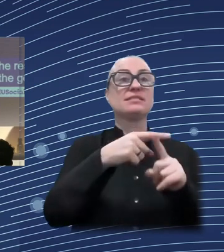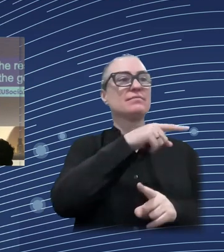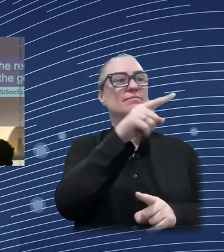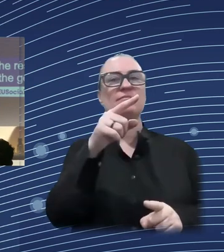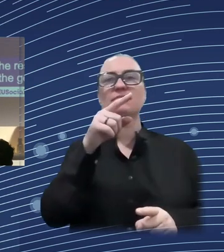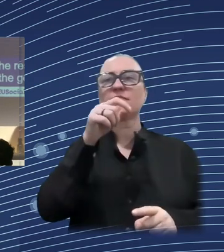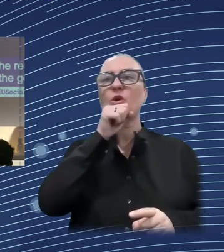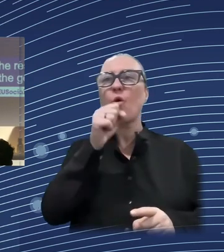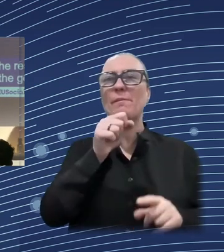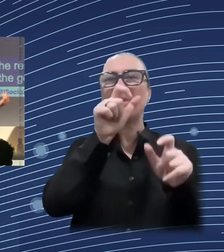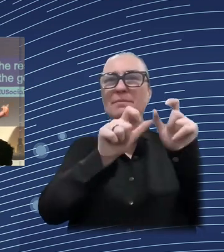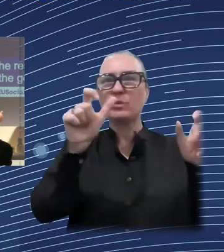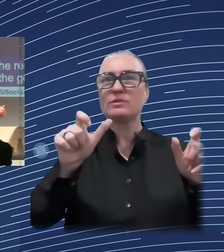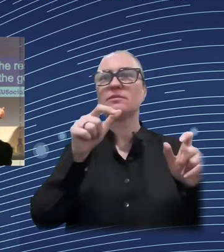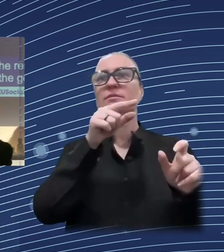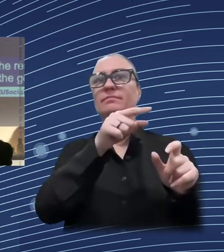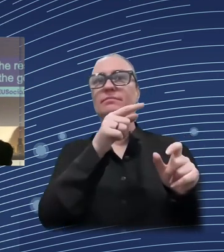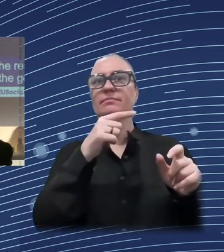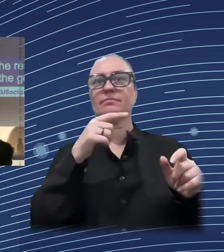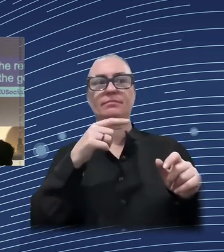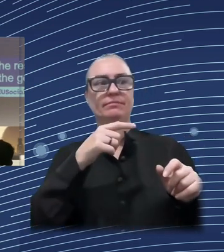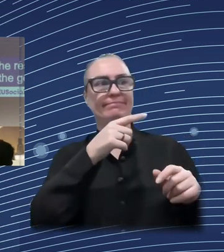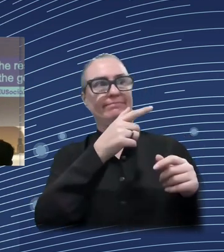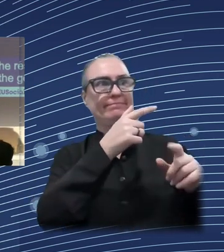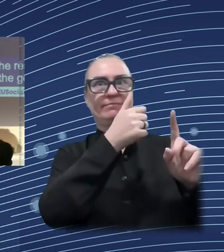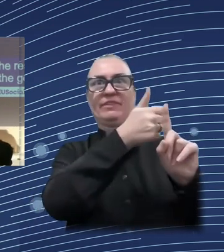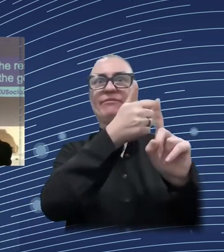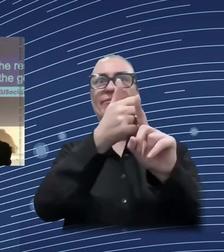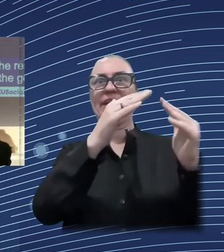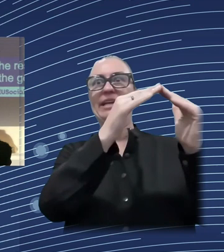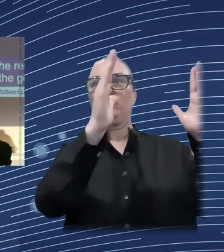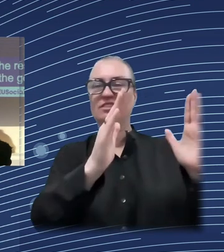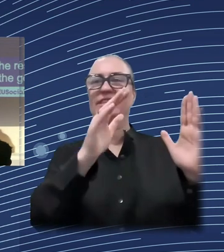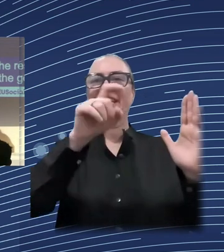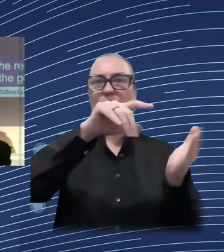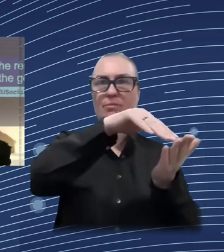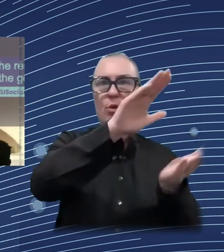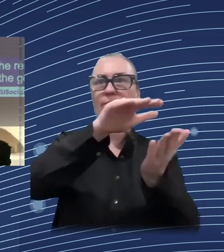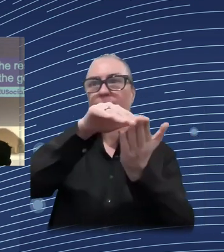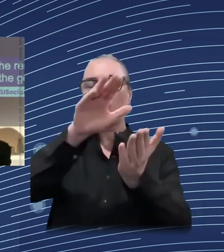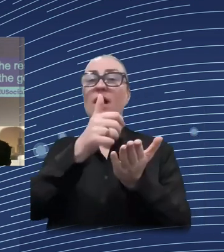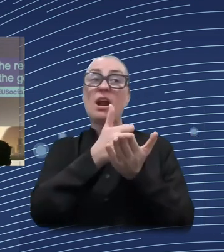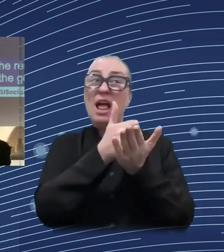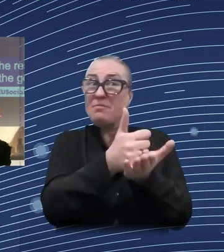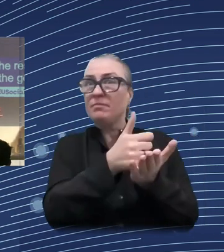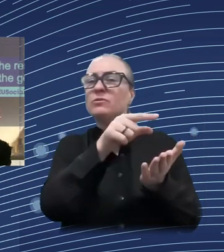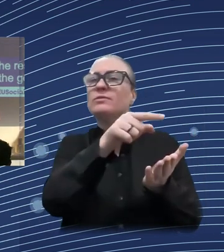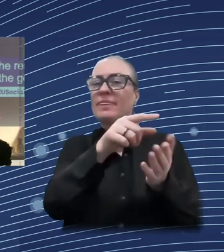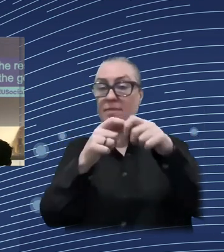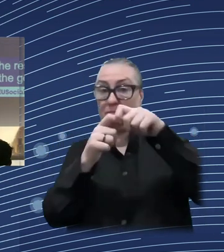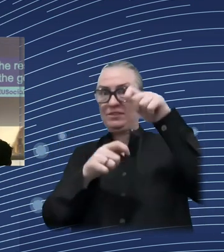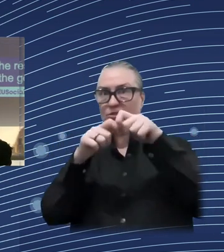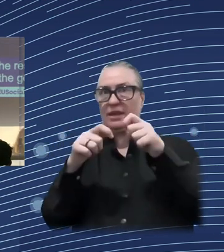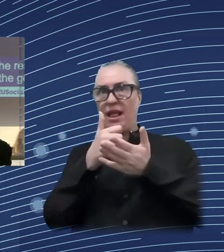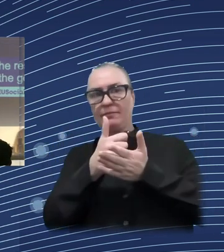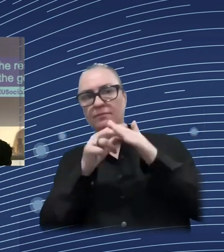proportion of the extra income to compensate low income households. And so completely switching topic